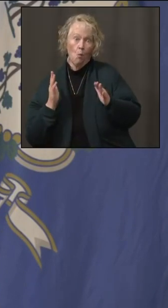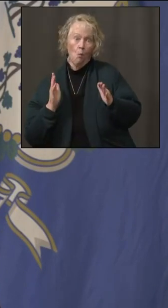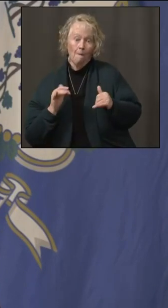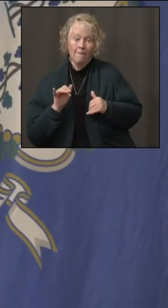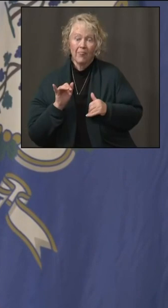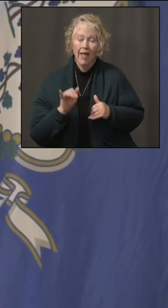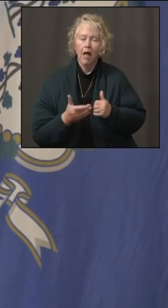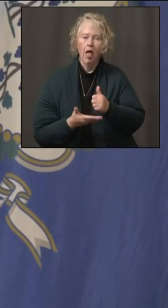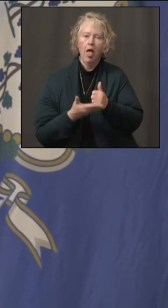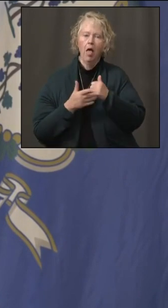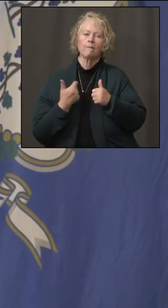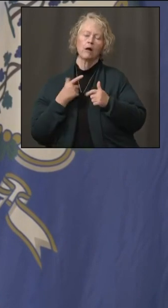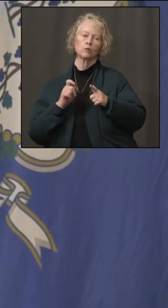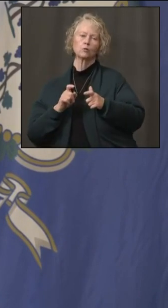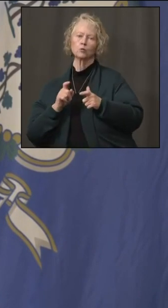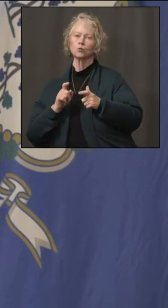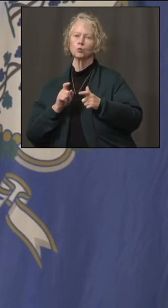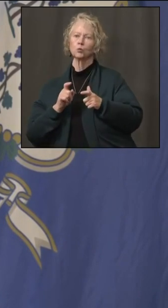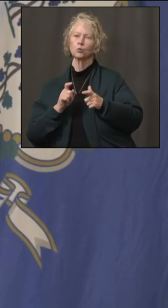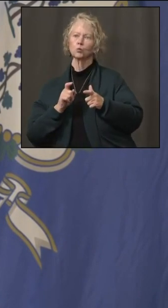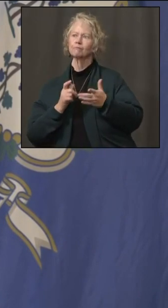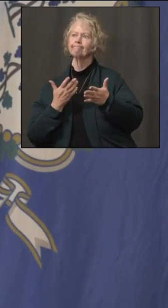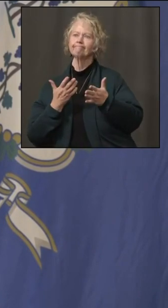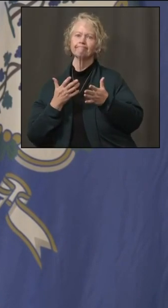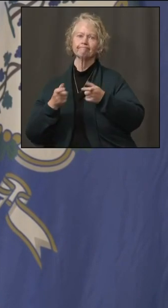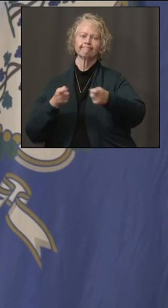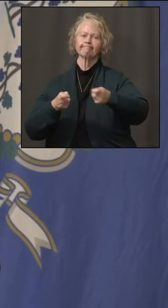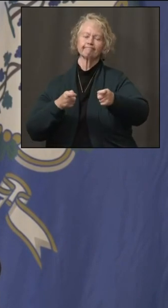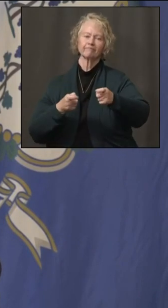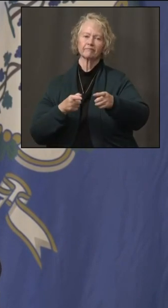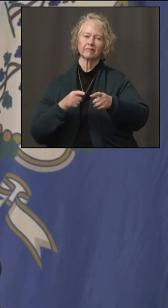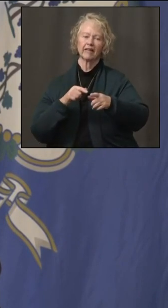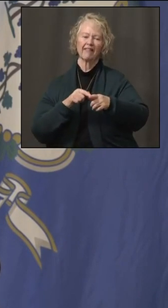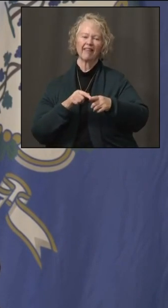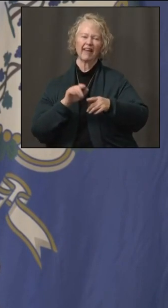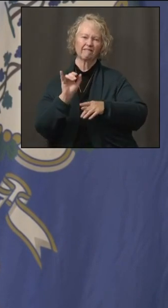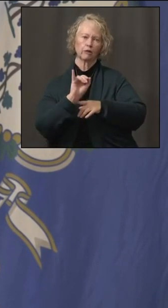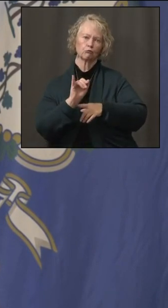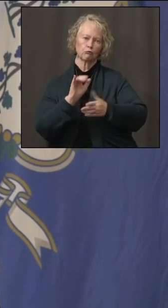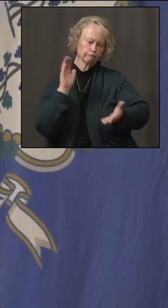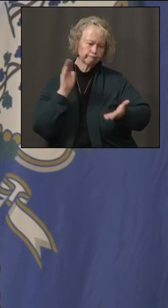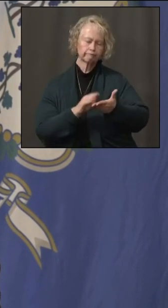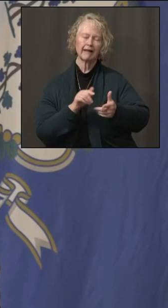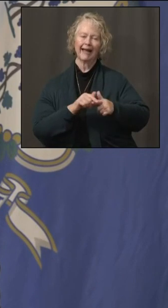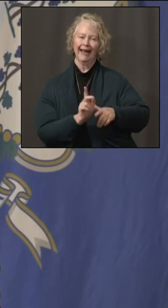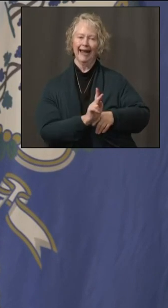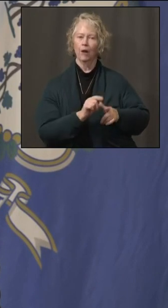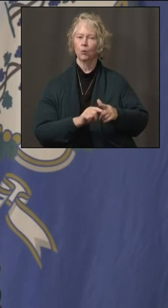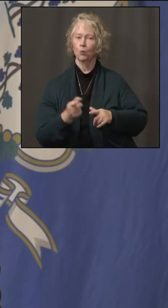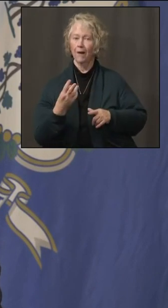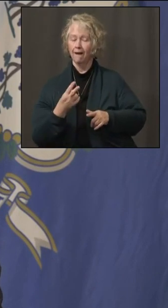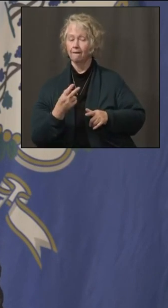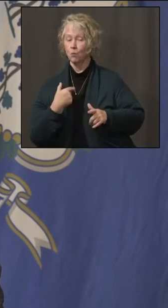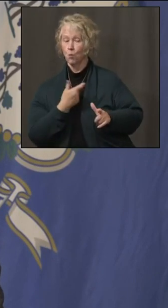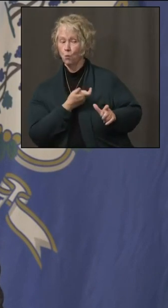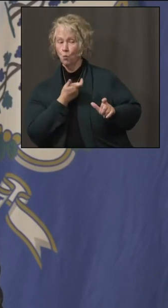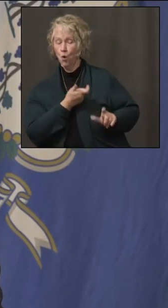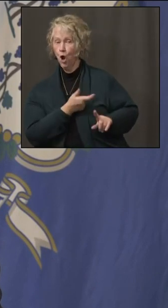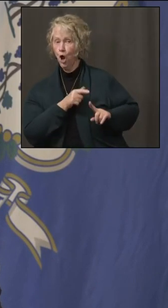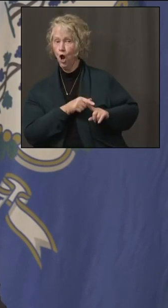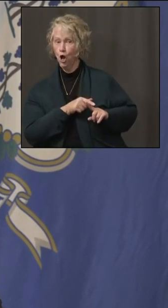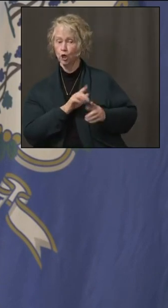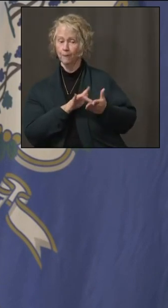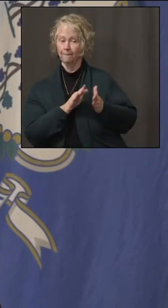infections in the K-12 level. And based upon what we see going on in Middletown, I think you heard